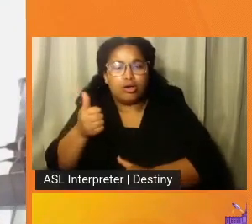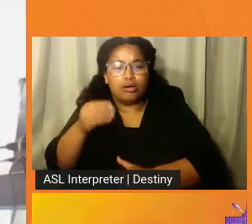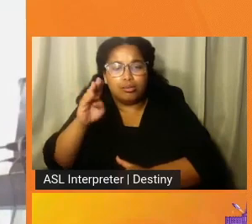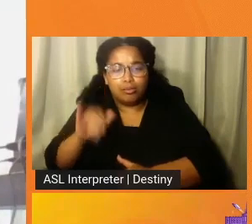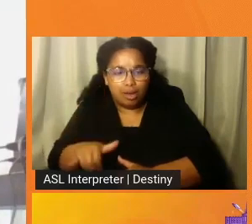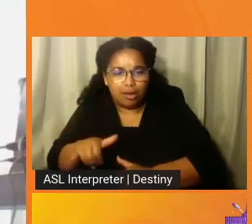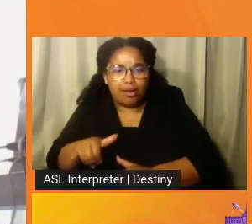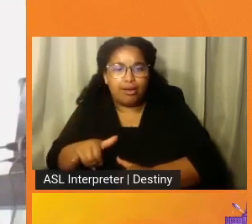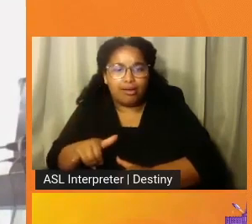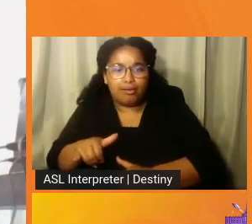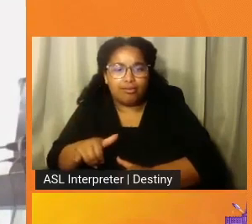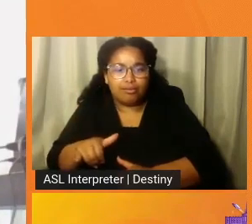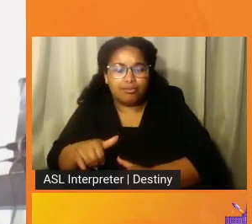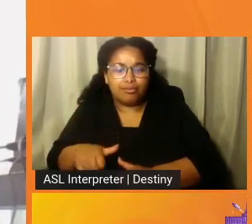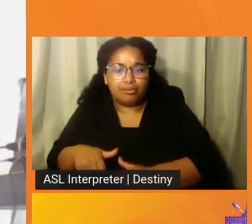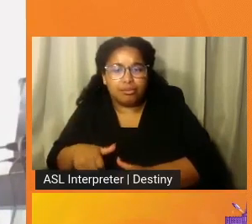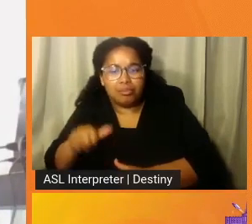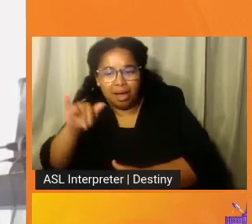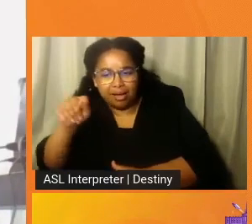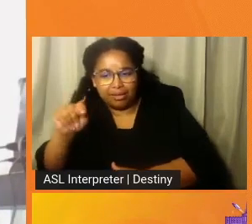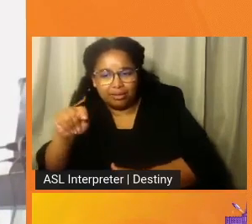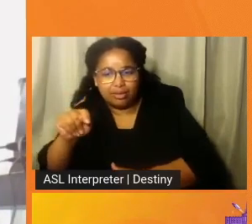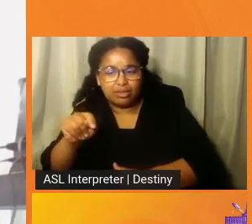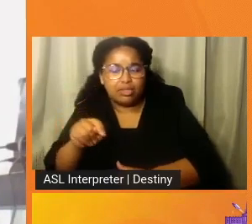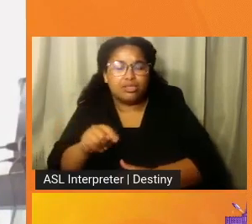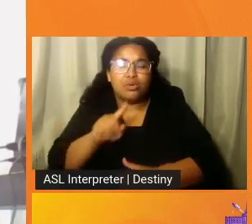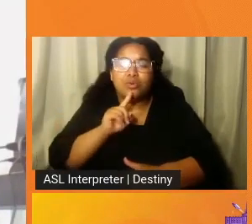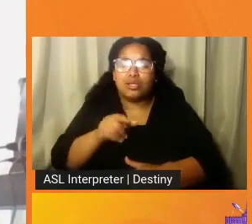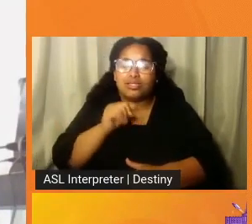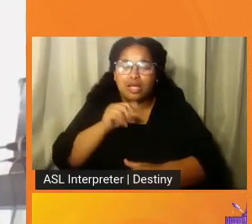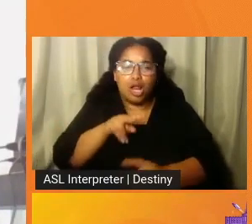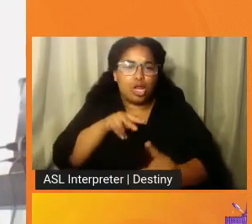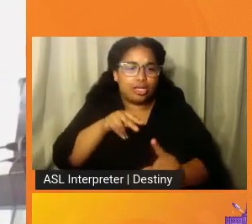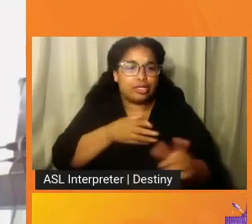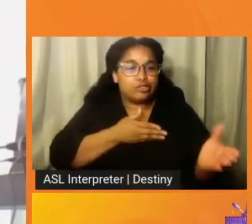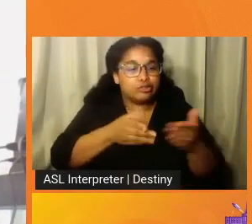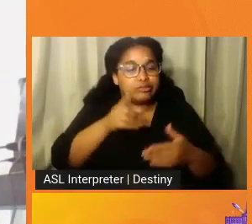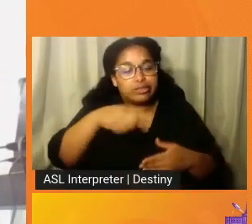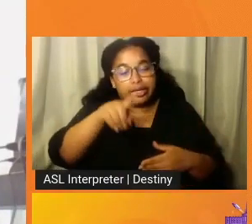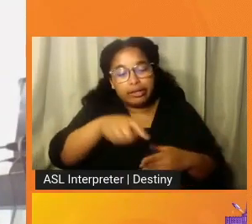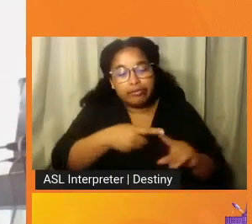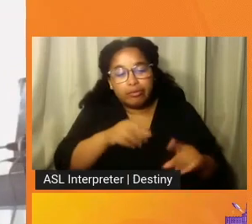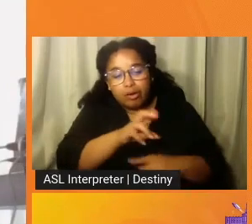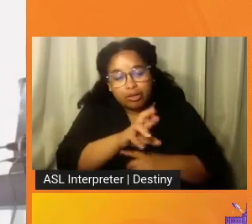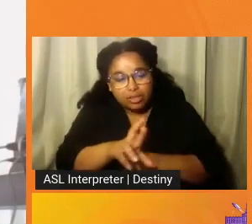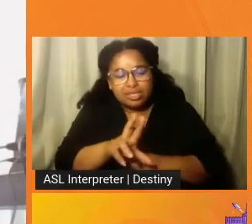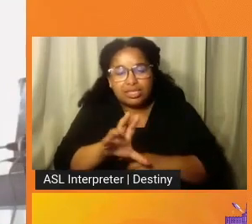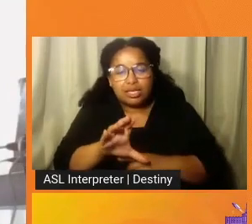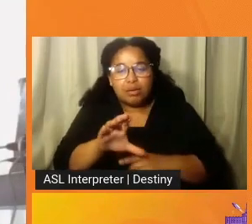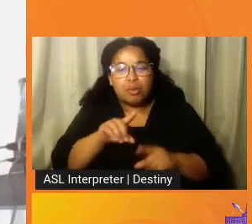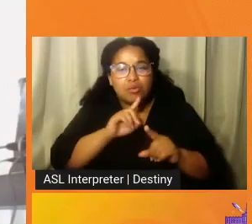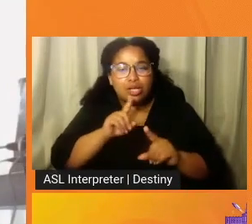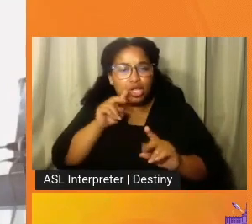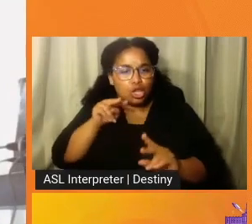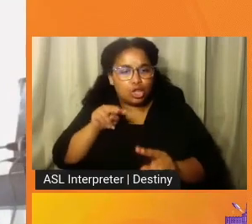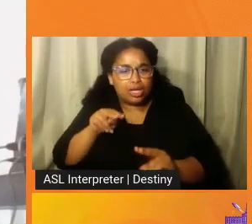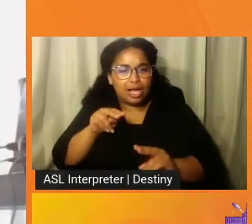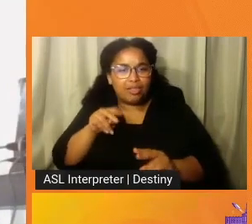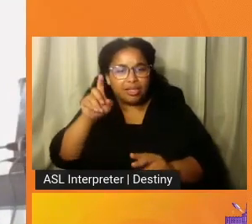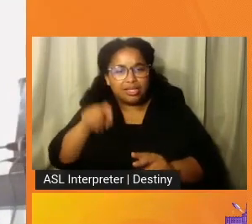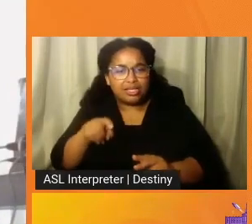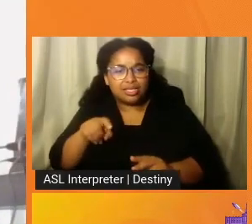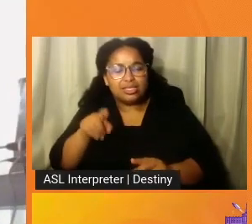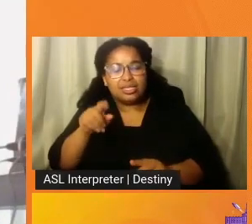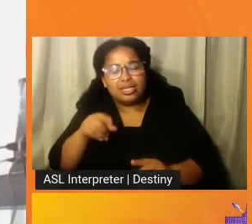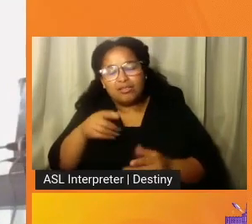and looking at the whole person. So not just those, the services they need from the regional center, but the services they might need in healthcare